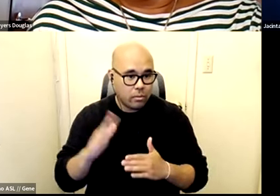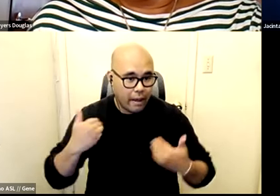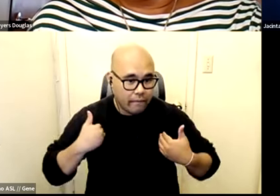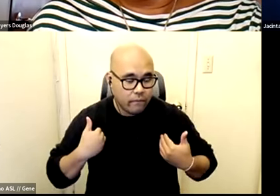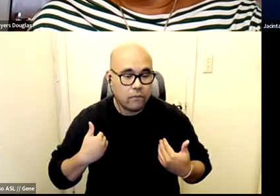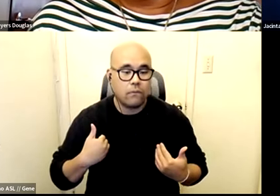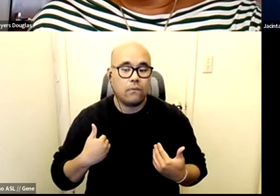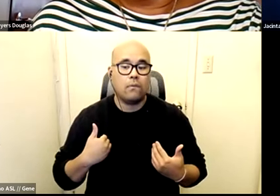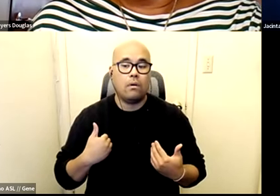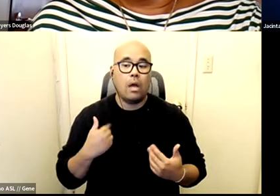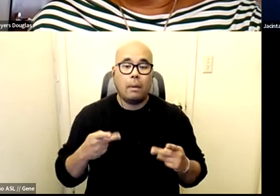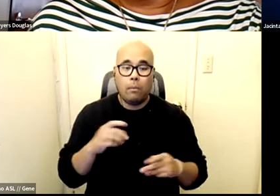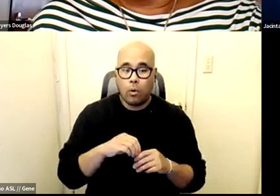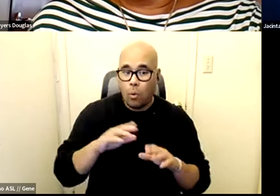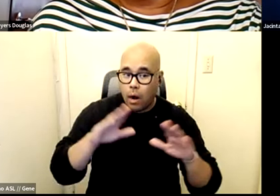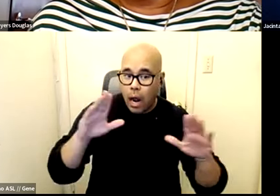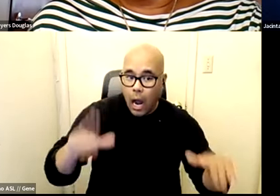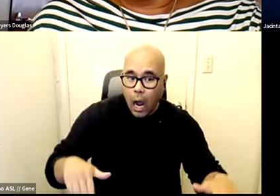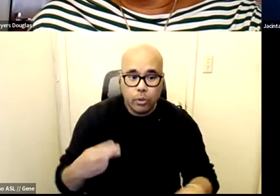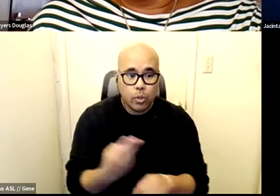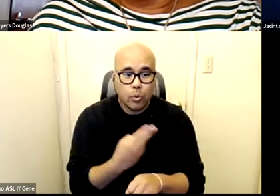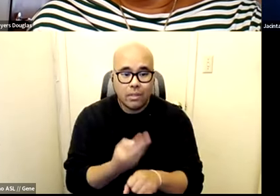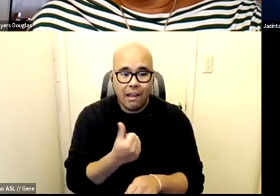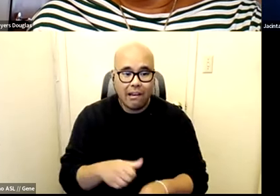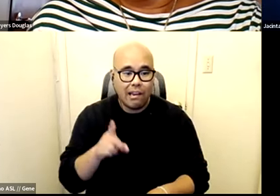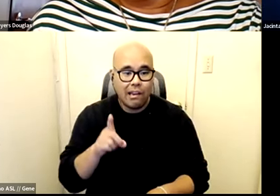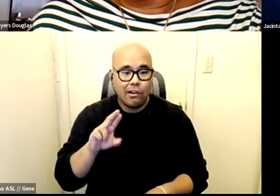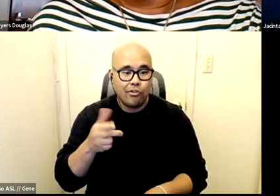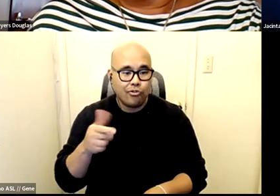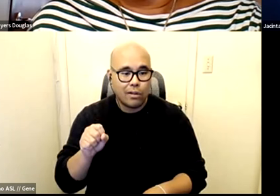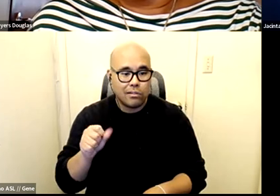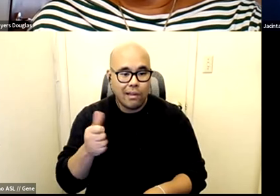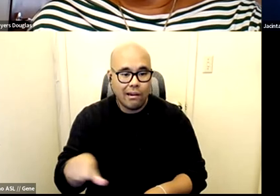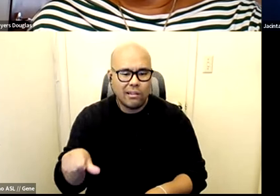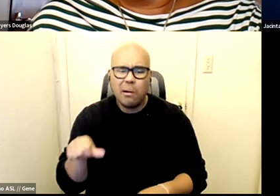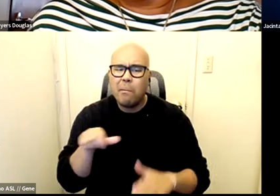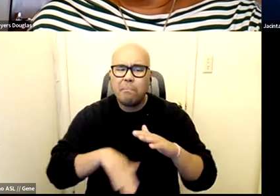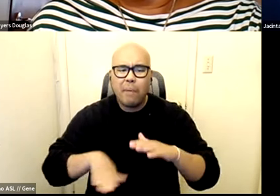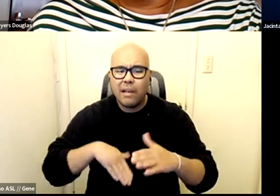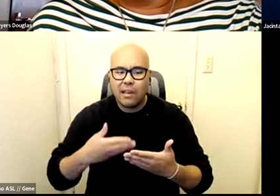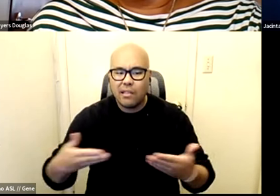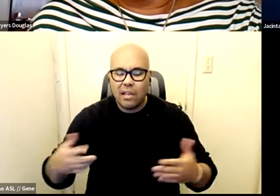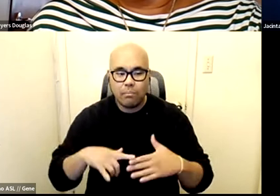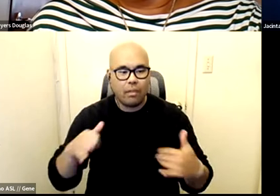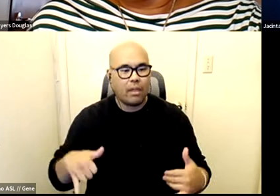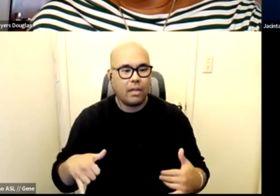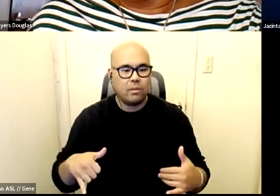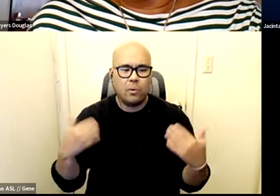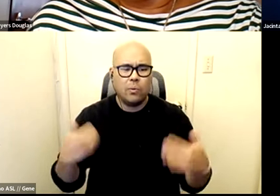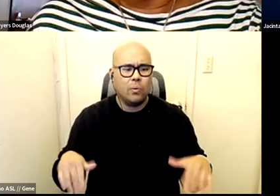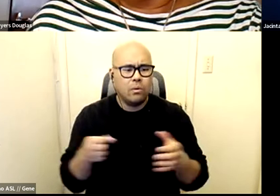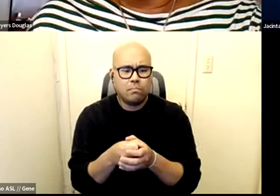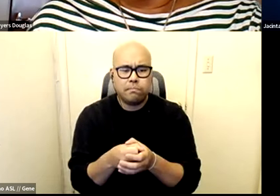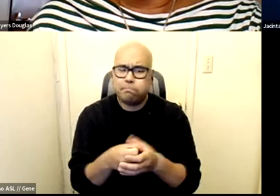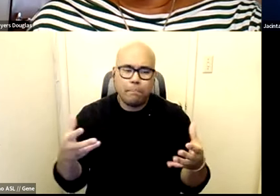anyone in your household utilizing a substance it was like these core basic things but now that has completely expanded